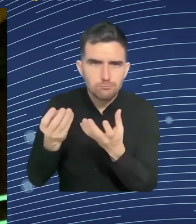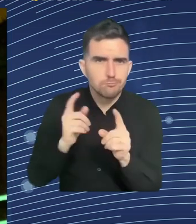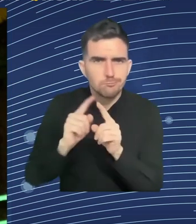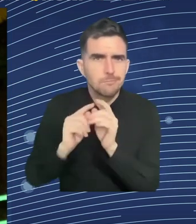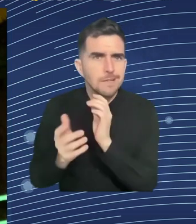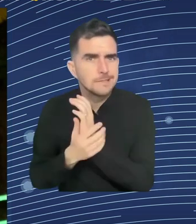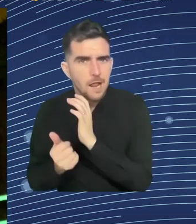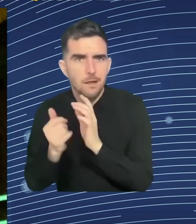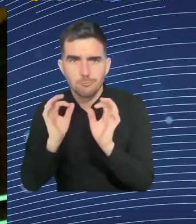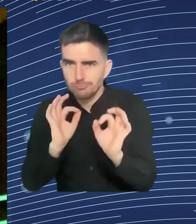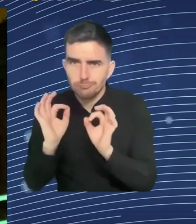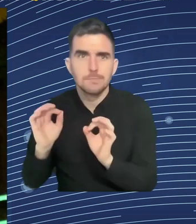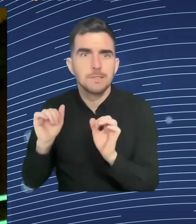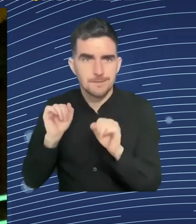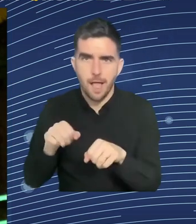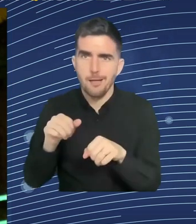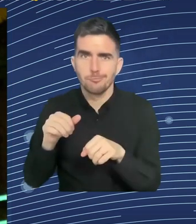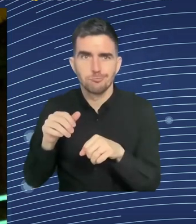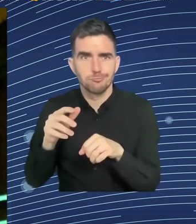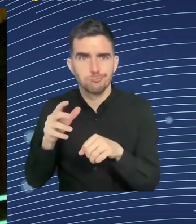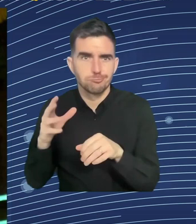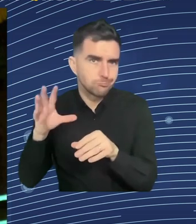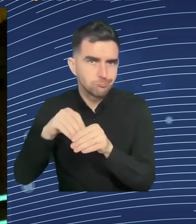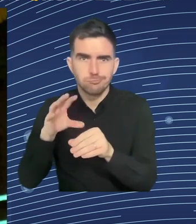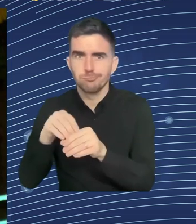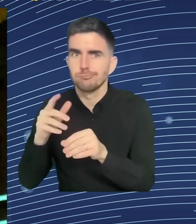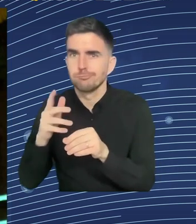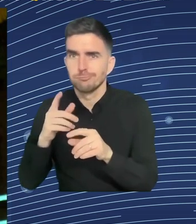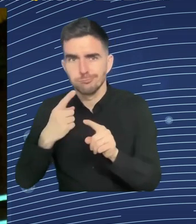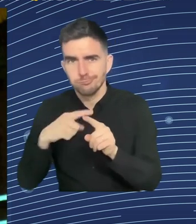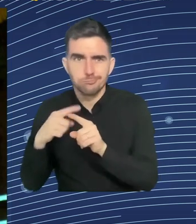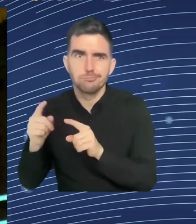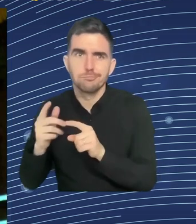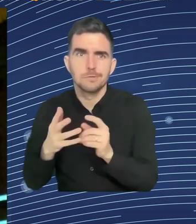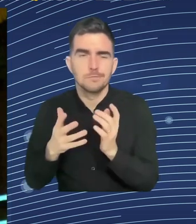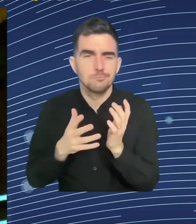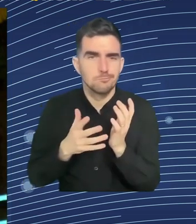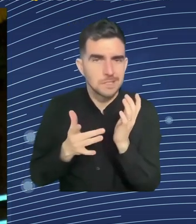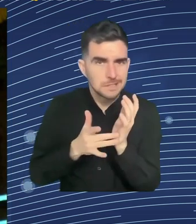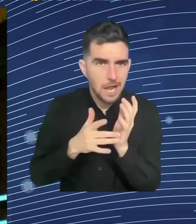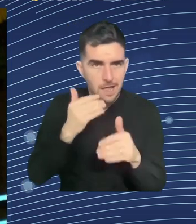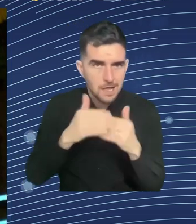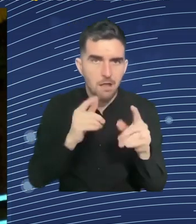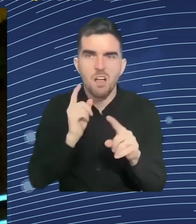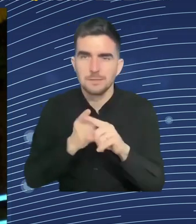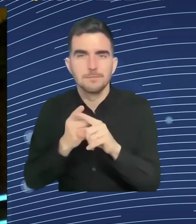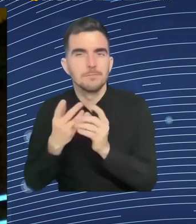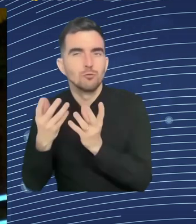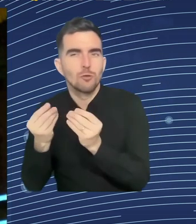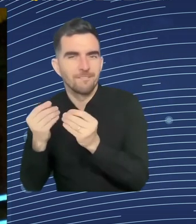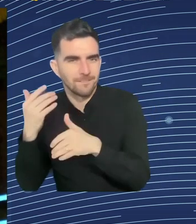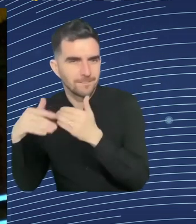forget, we provide them with mentoring and career coaching support because most people who make such a huge shift in their careers